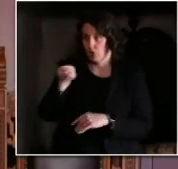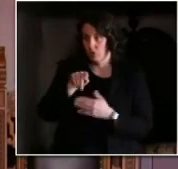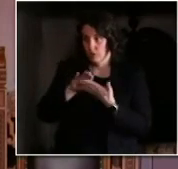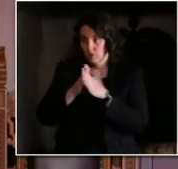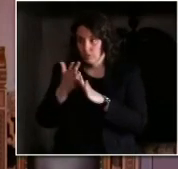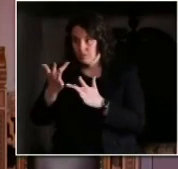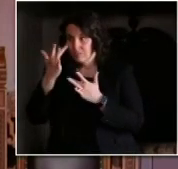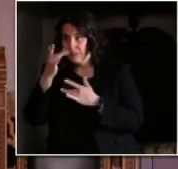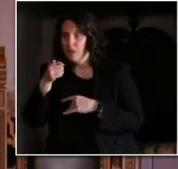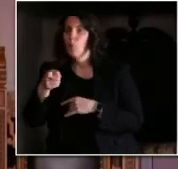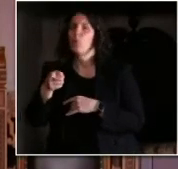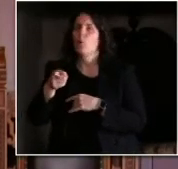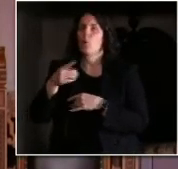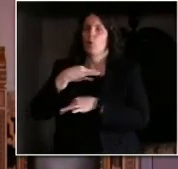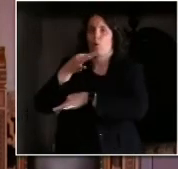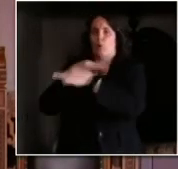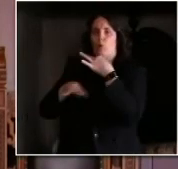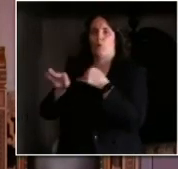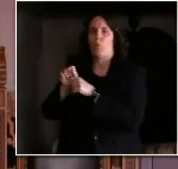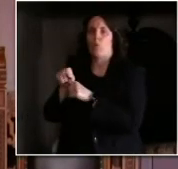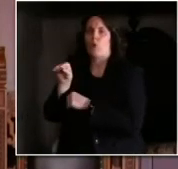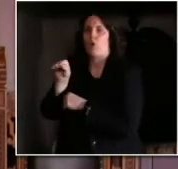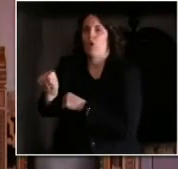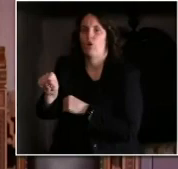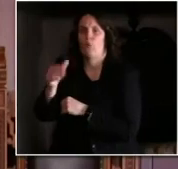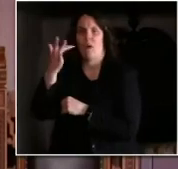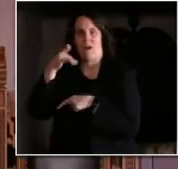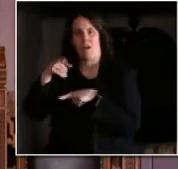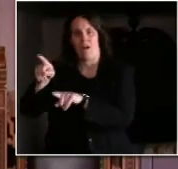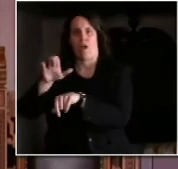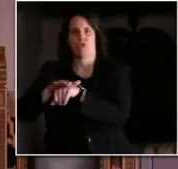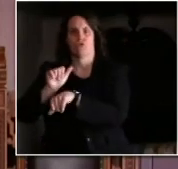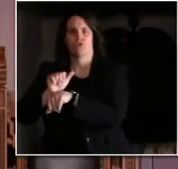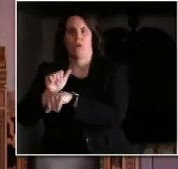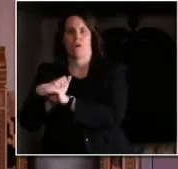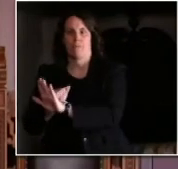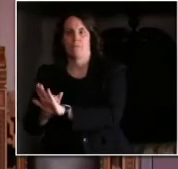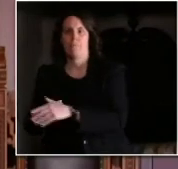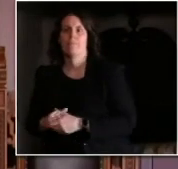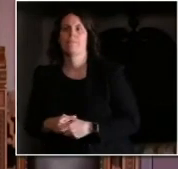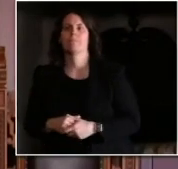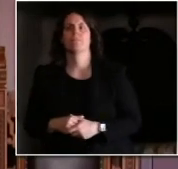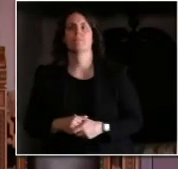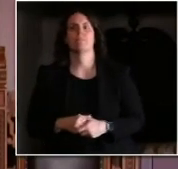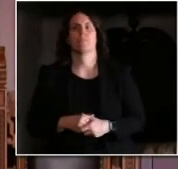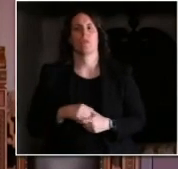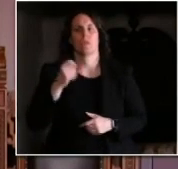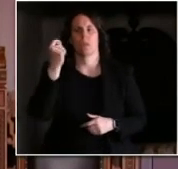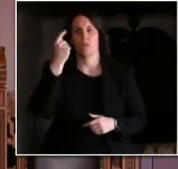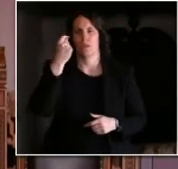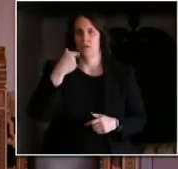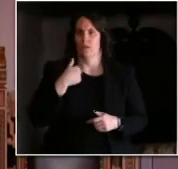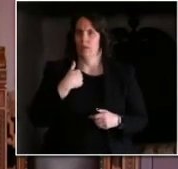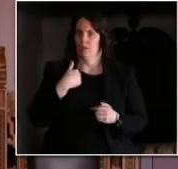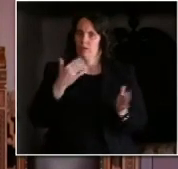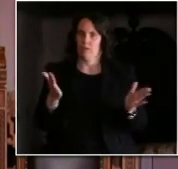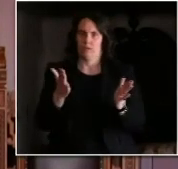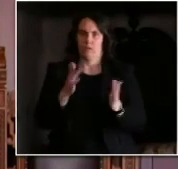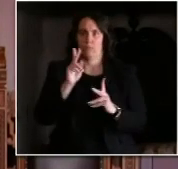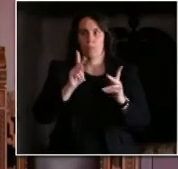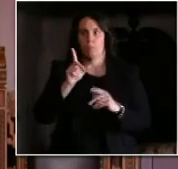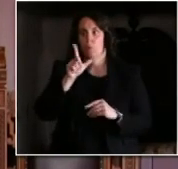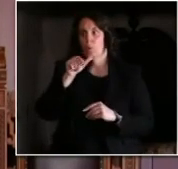easy to make that happen. They're doing the hard work. We need to give them